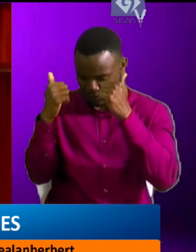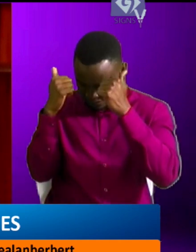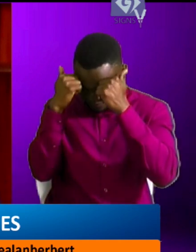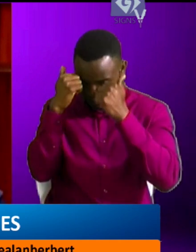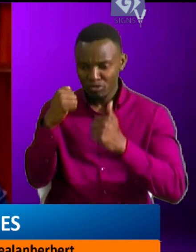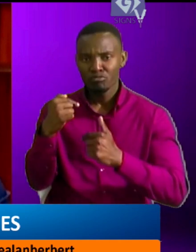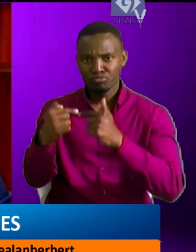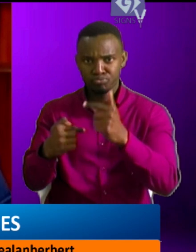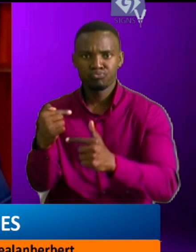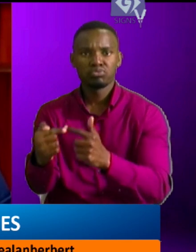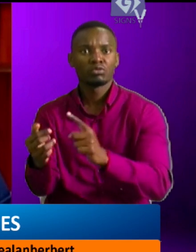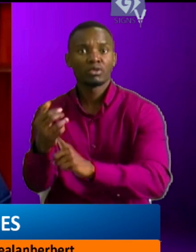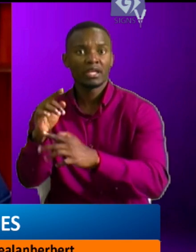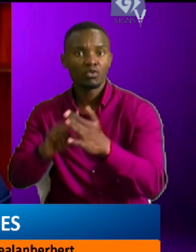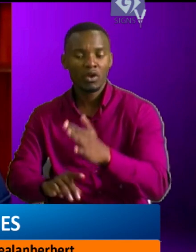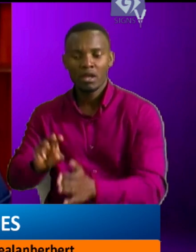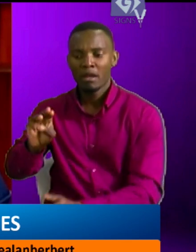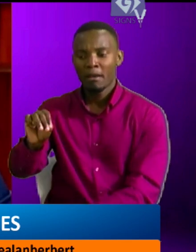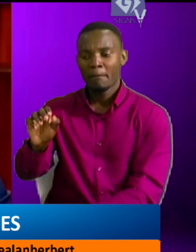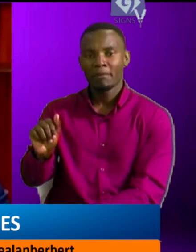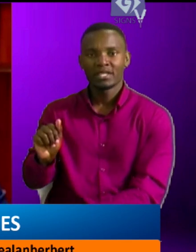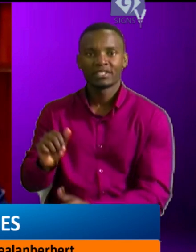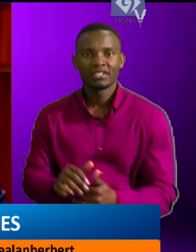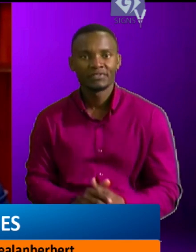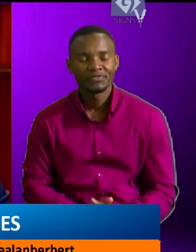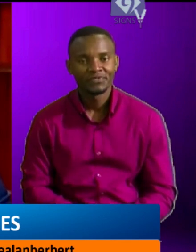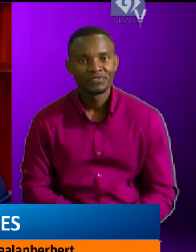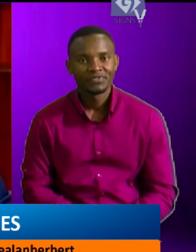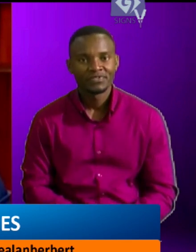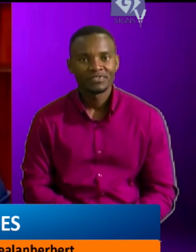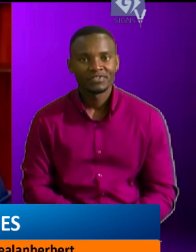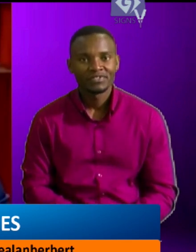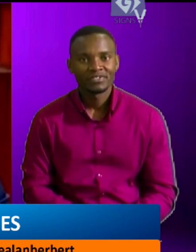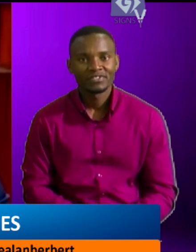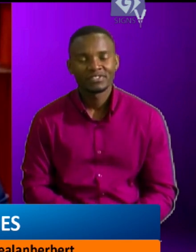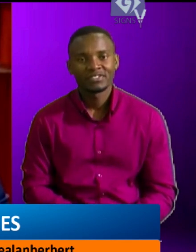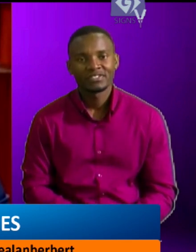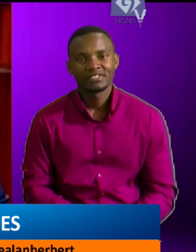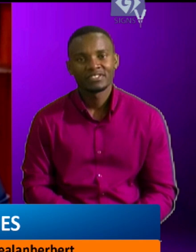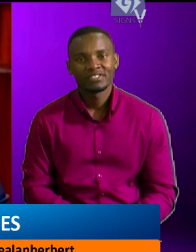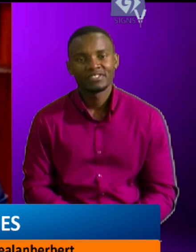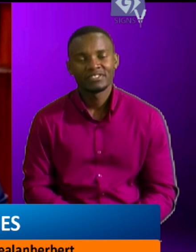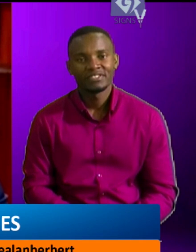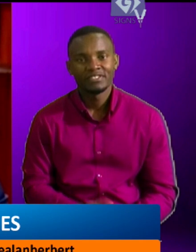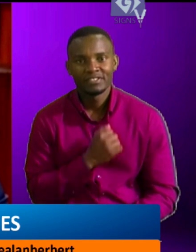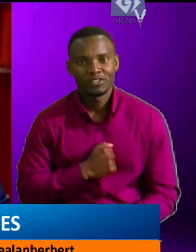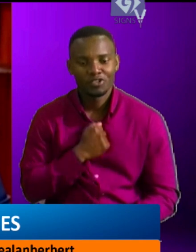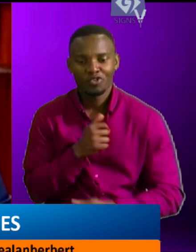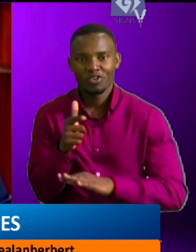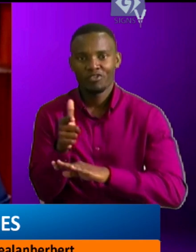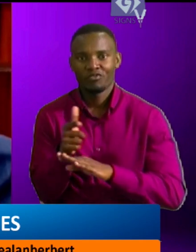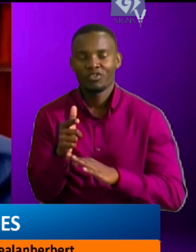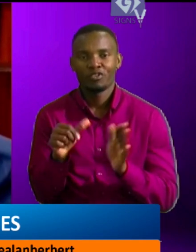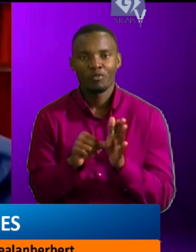a master's degree from the most prestigious university in the world, because simply my parents couldn't, for school fees.